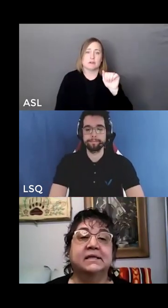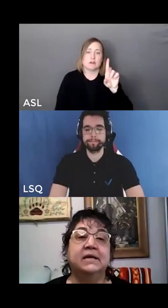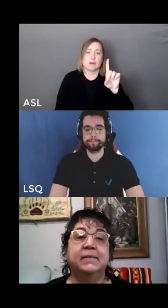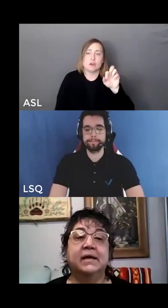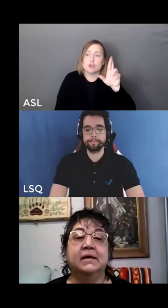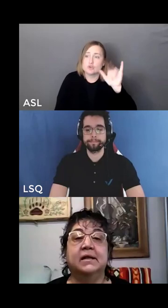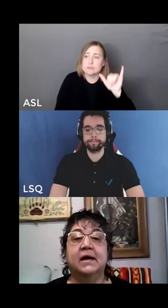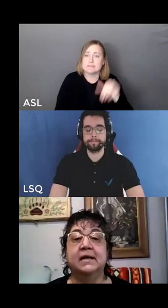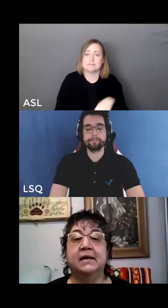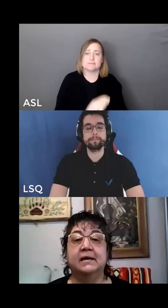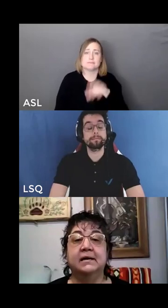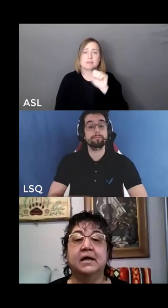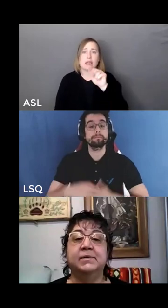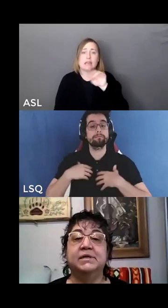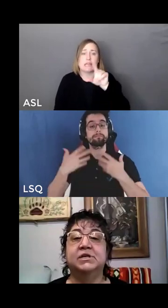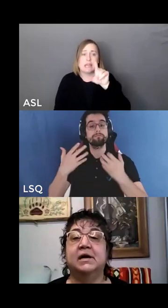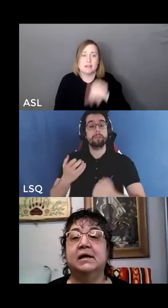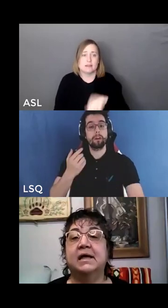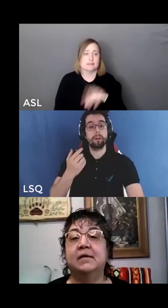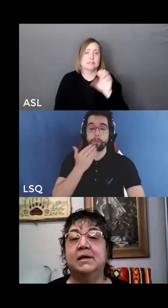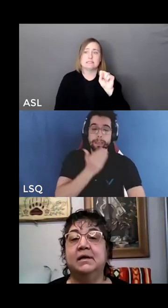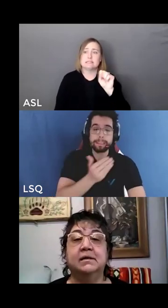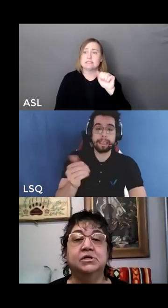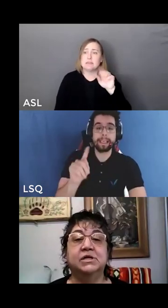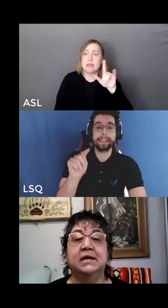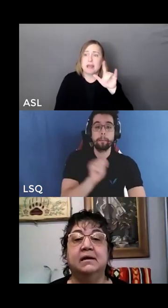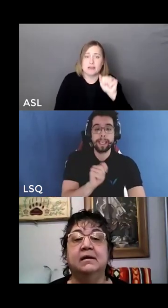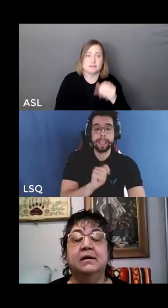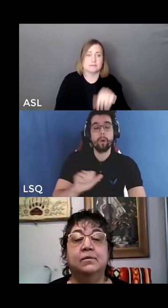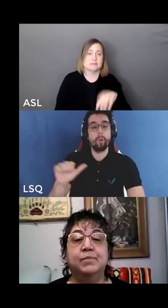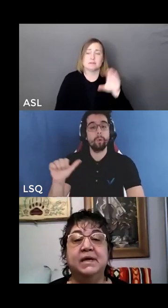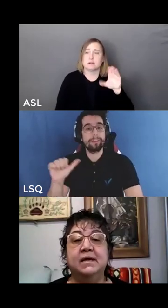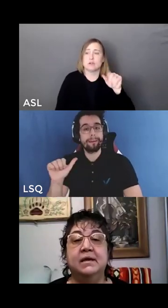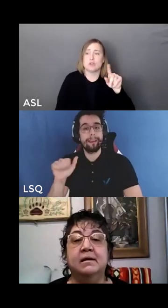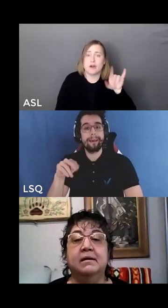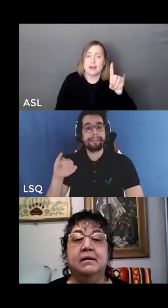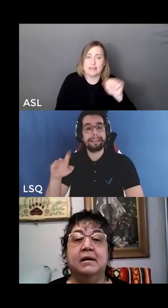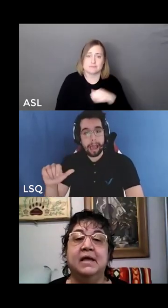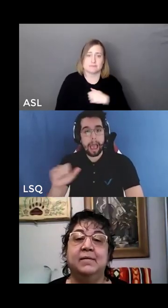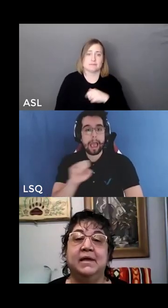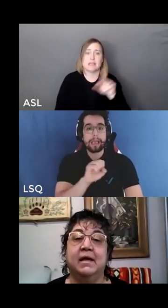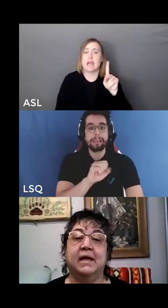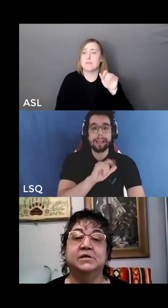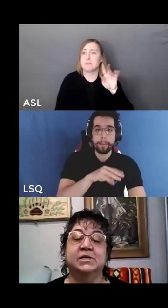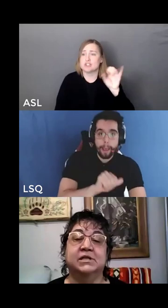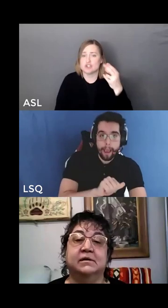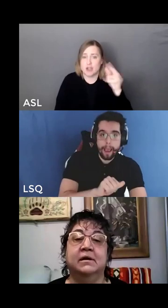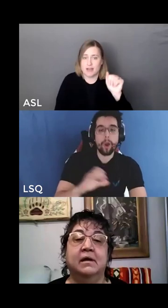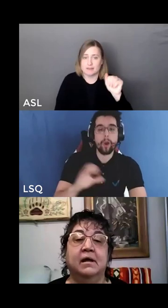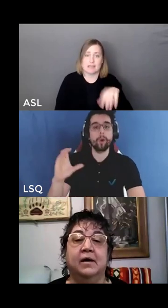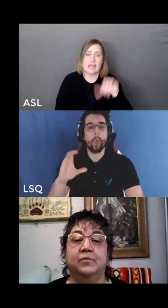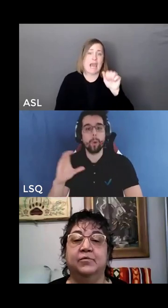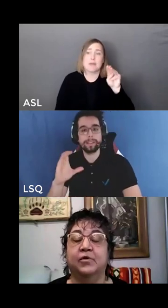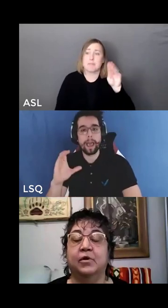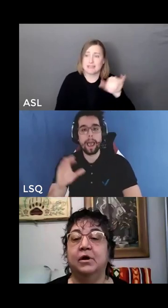Salima, Claudia, Khabisha, Amy, Jenny, B, Amy, and Jill, for all